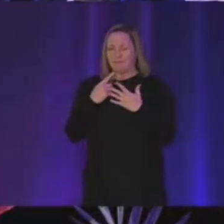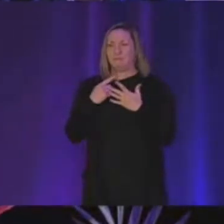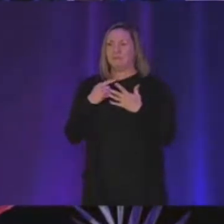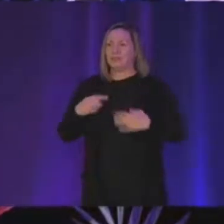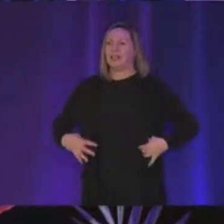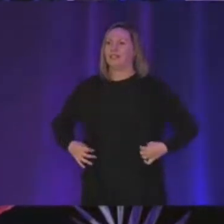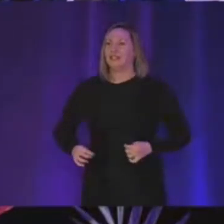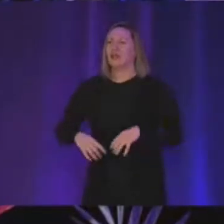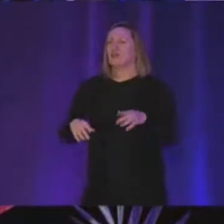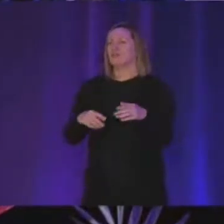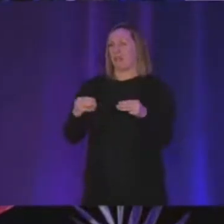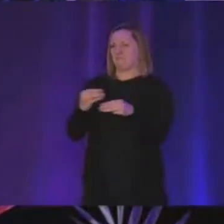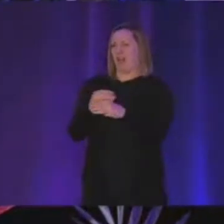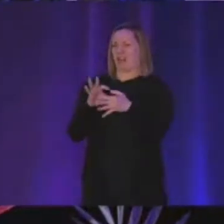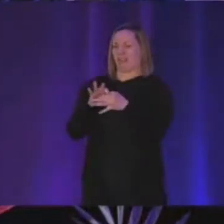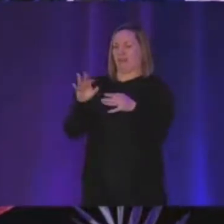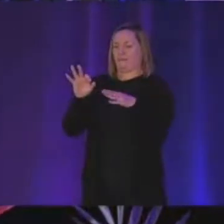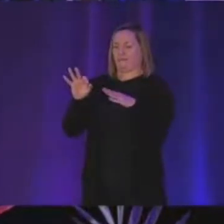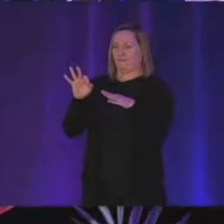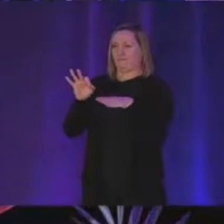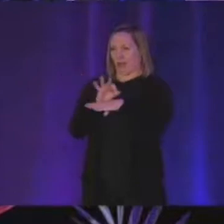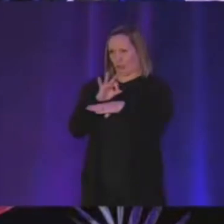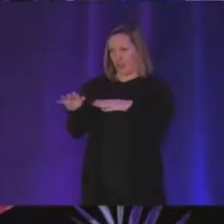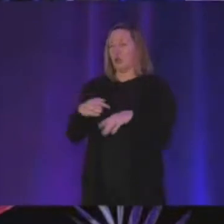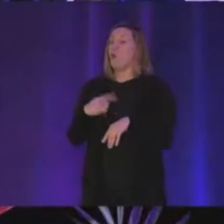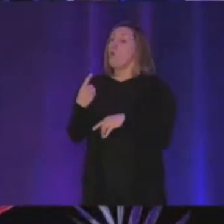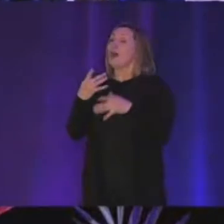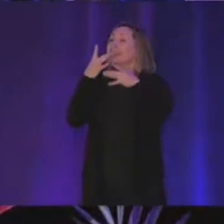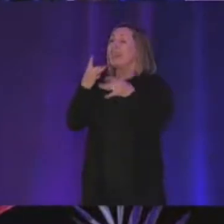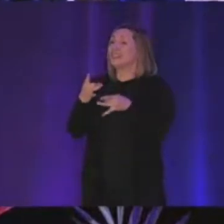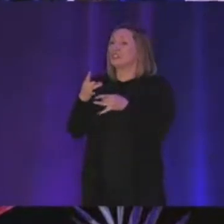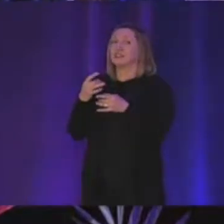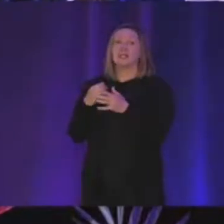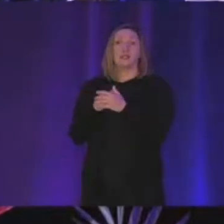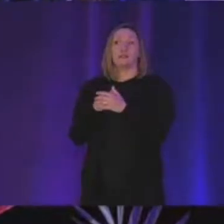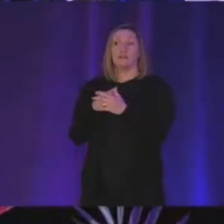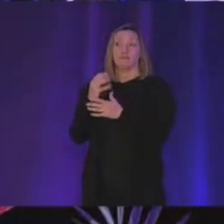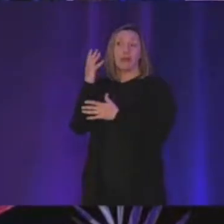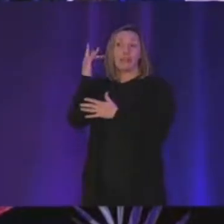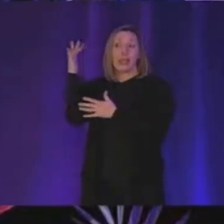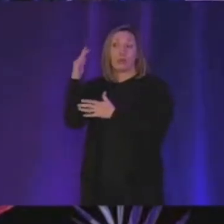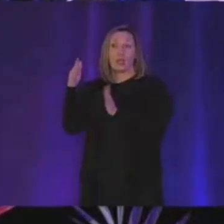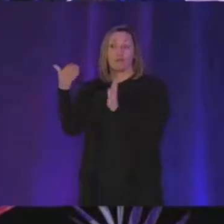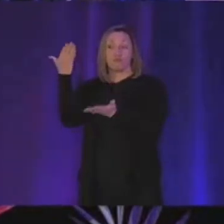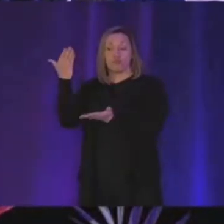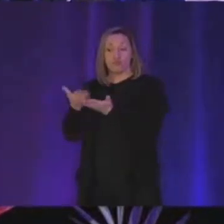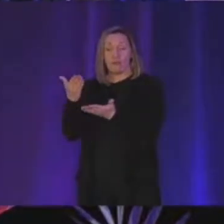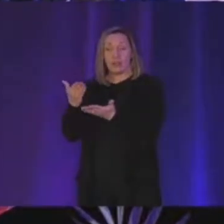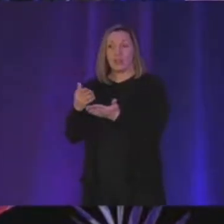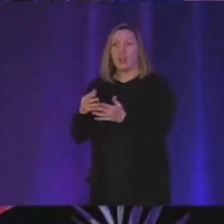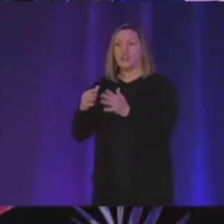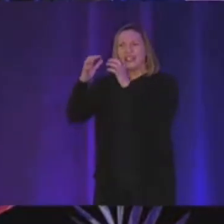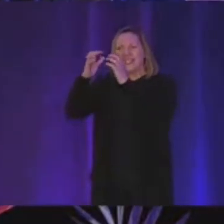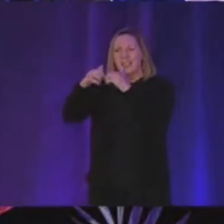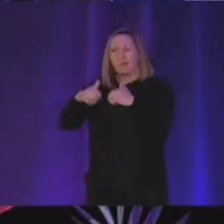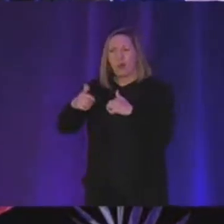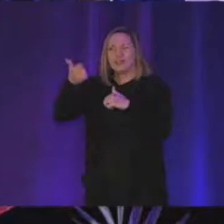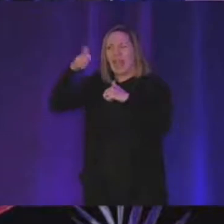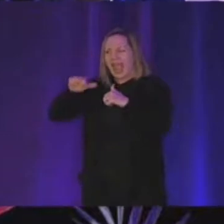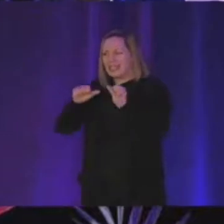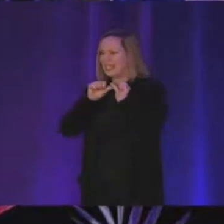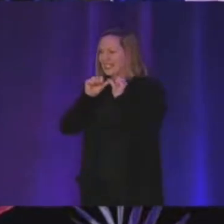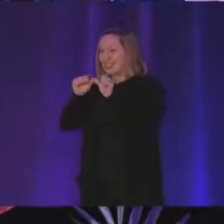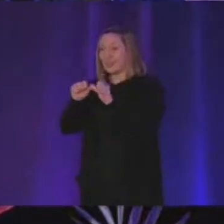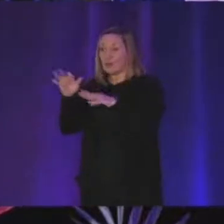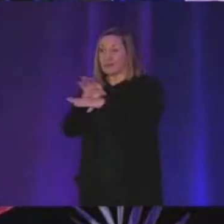and one of the interesting theorem that was proven is that you can decompose any uh continuous